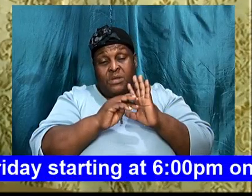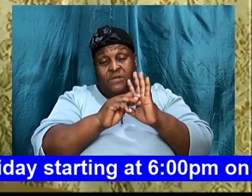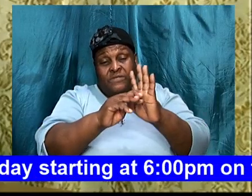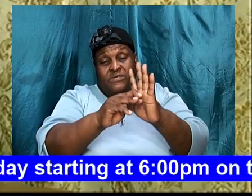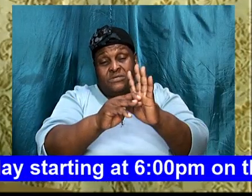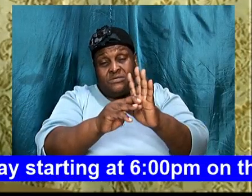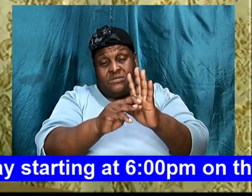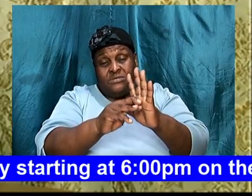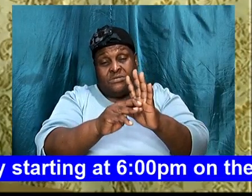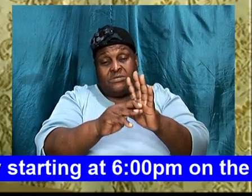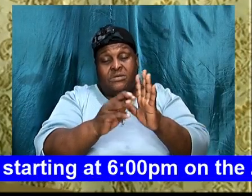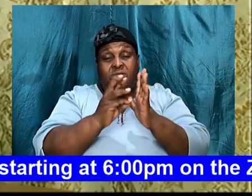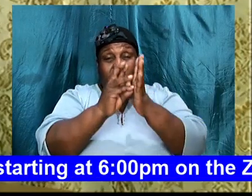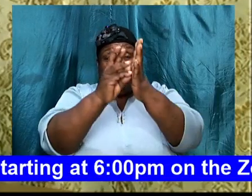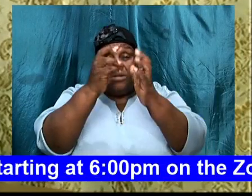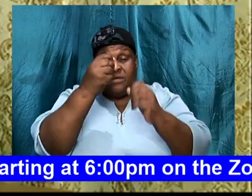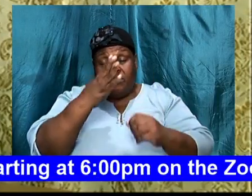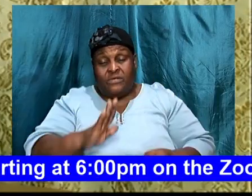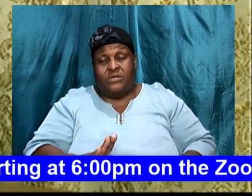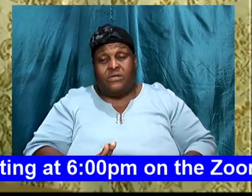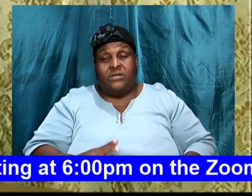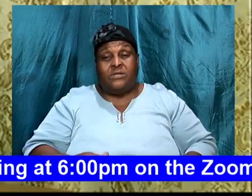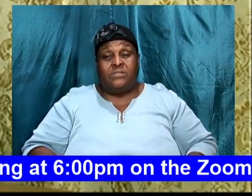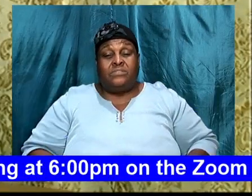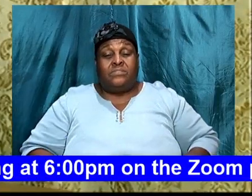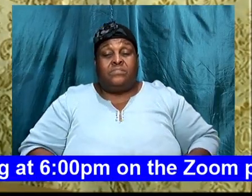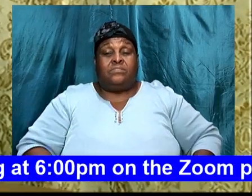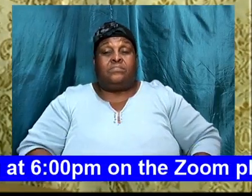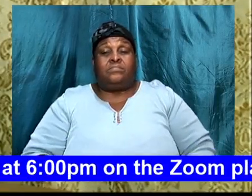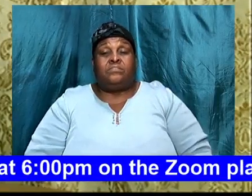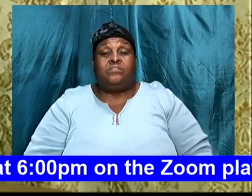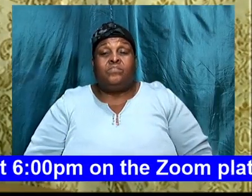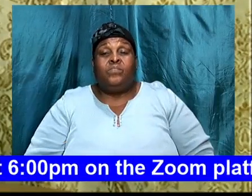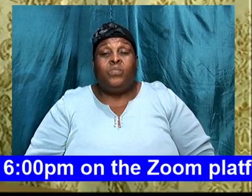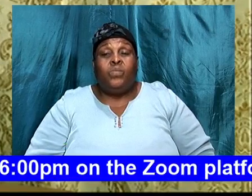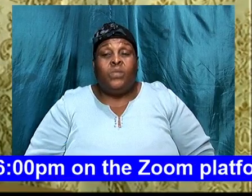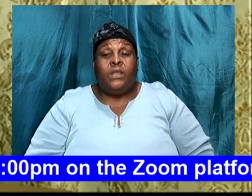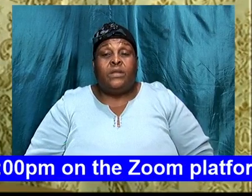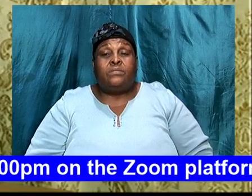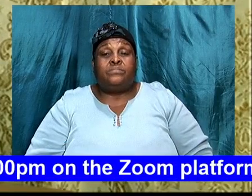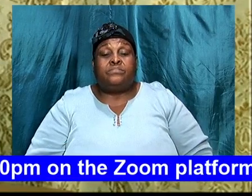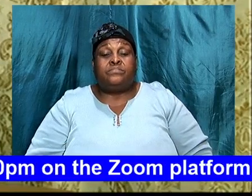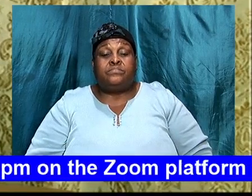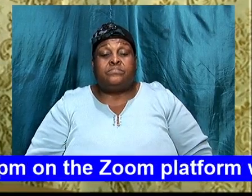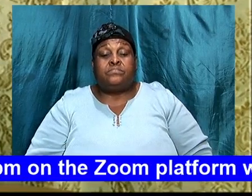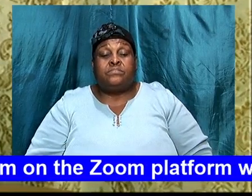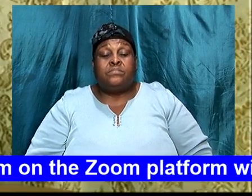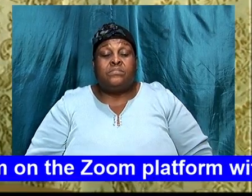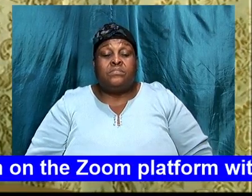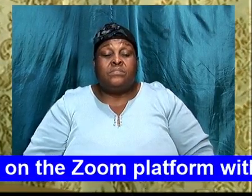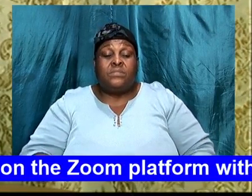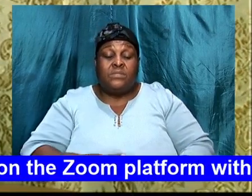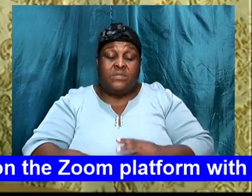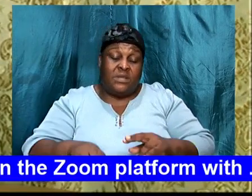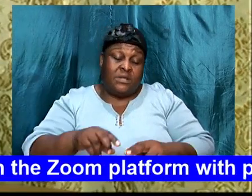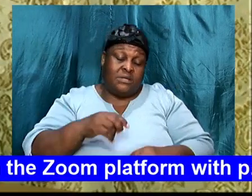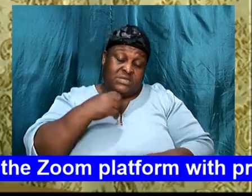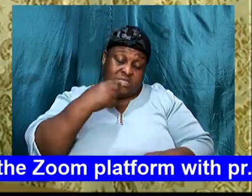of, the will of God, then, I want to talk, a little bit about this, perfect,